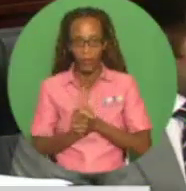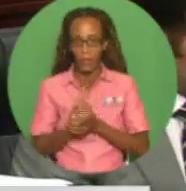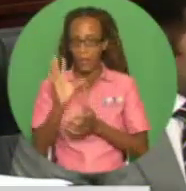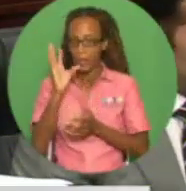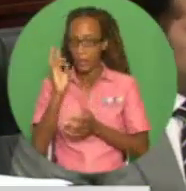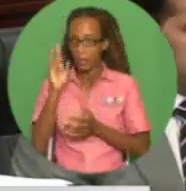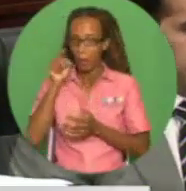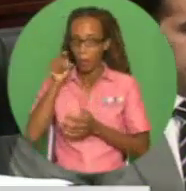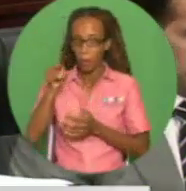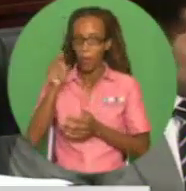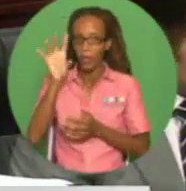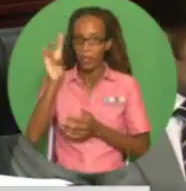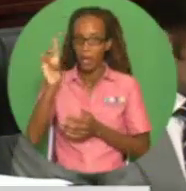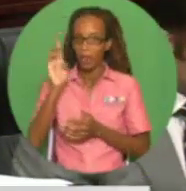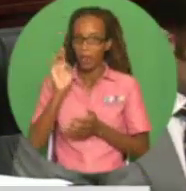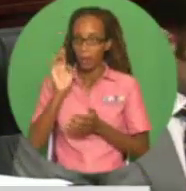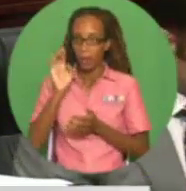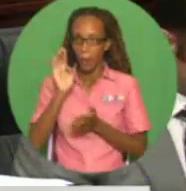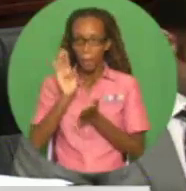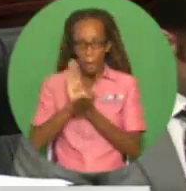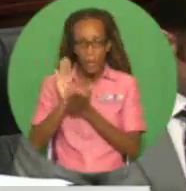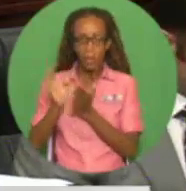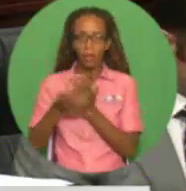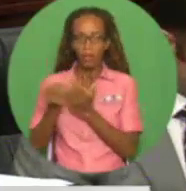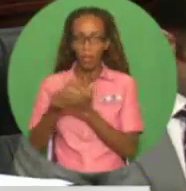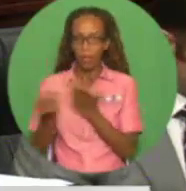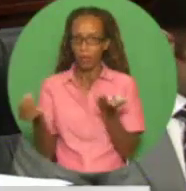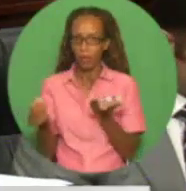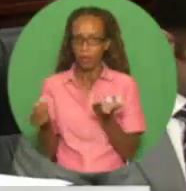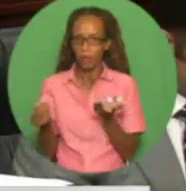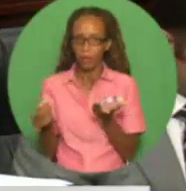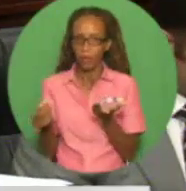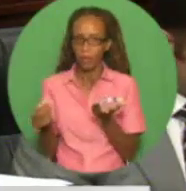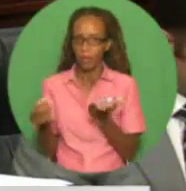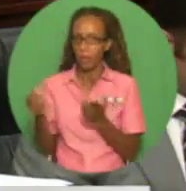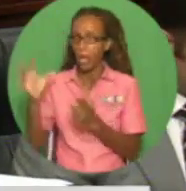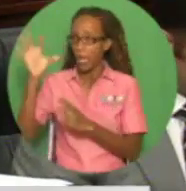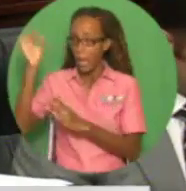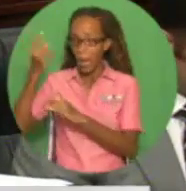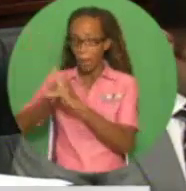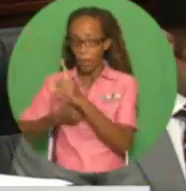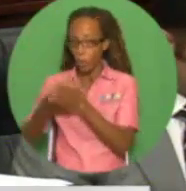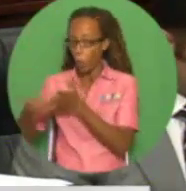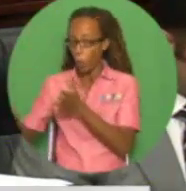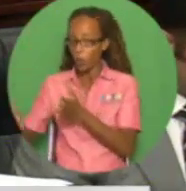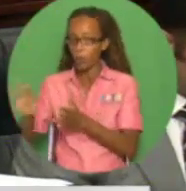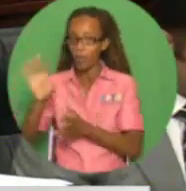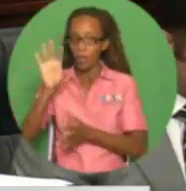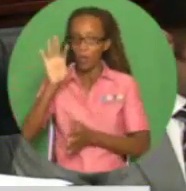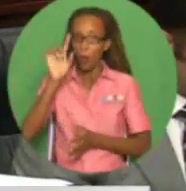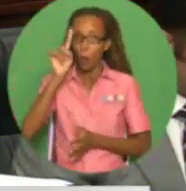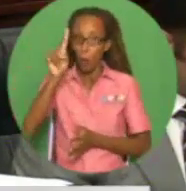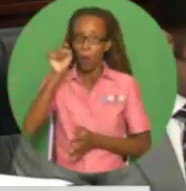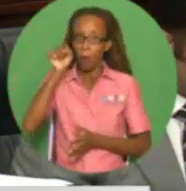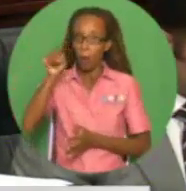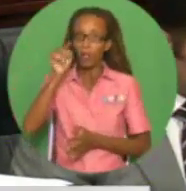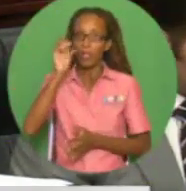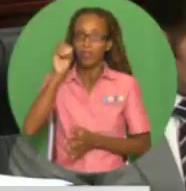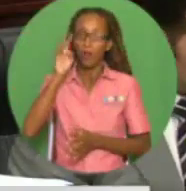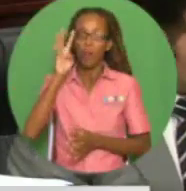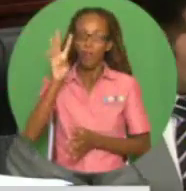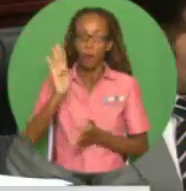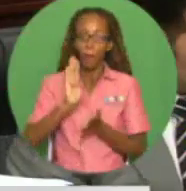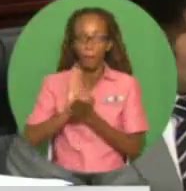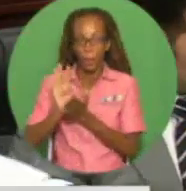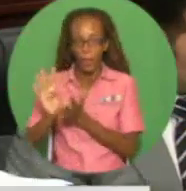.57 billion. A nine-month financial loss of $1.04 billion in the